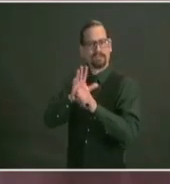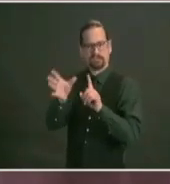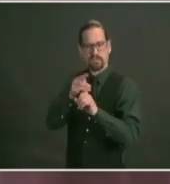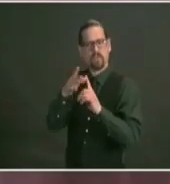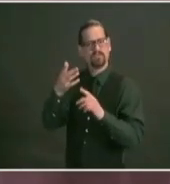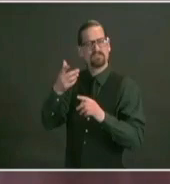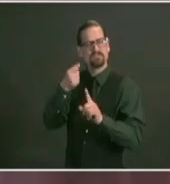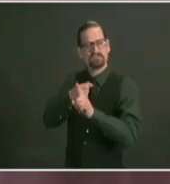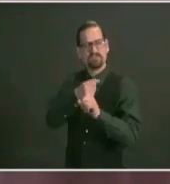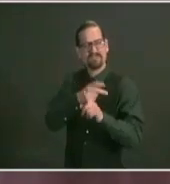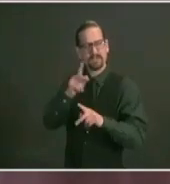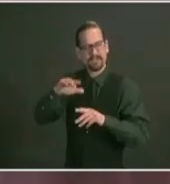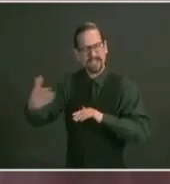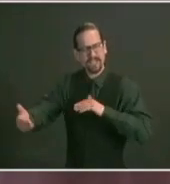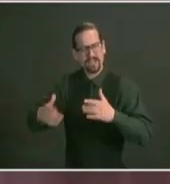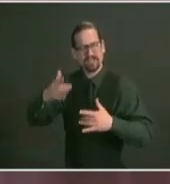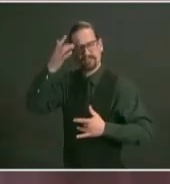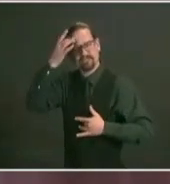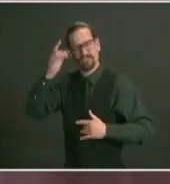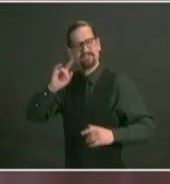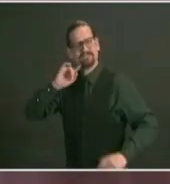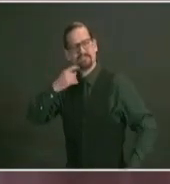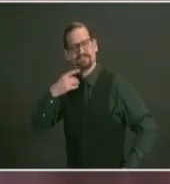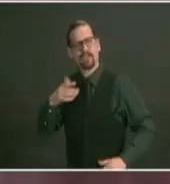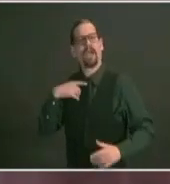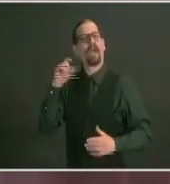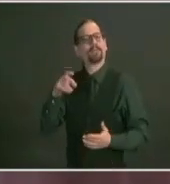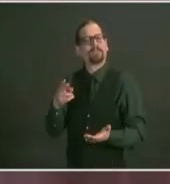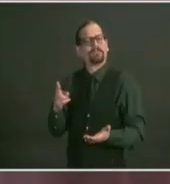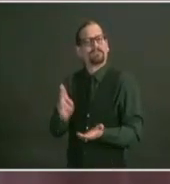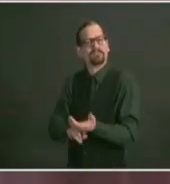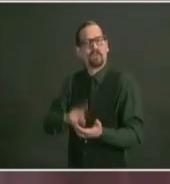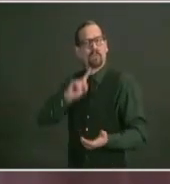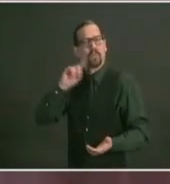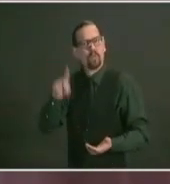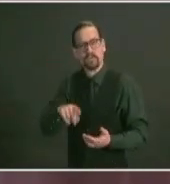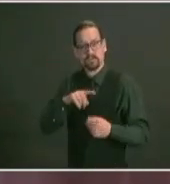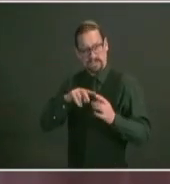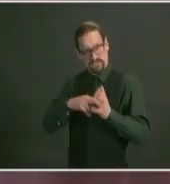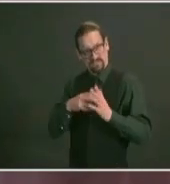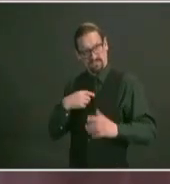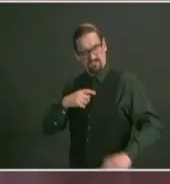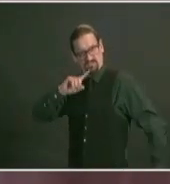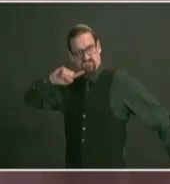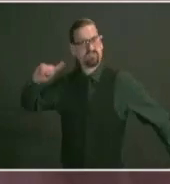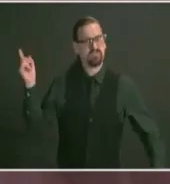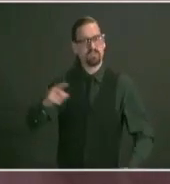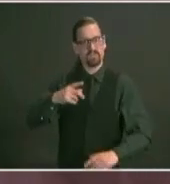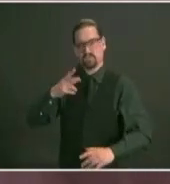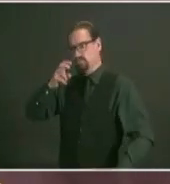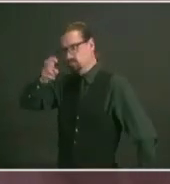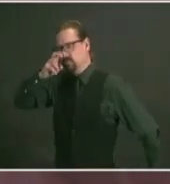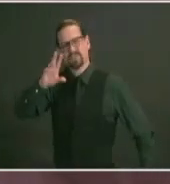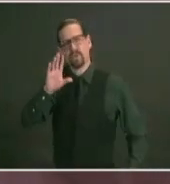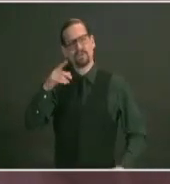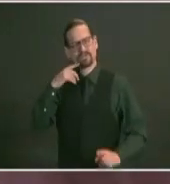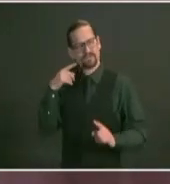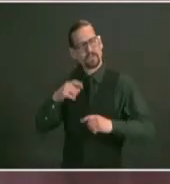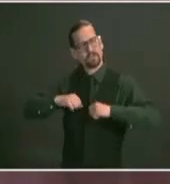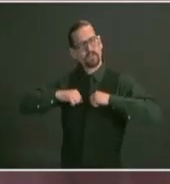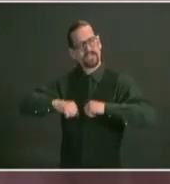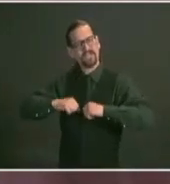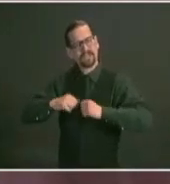over overreach is not i i don't accept that yeah okay one more question just if in fact you're talking about